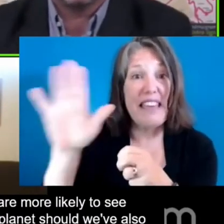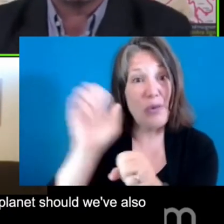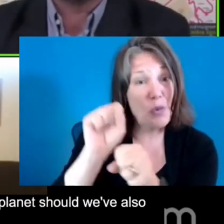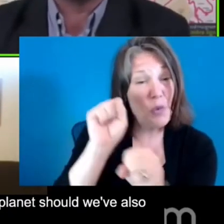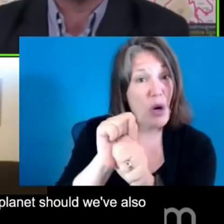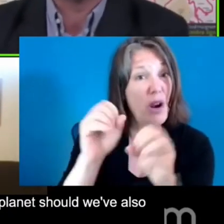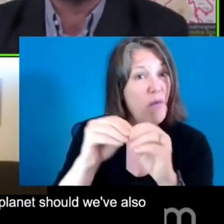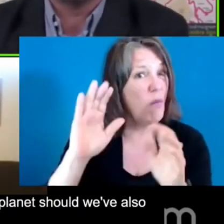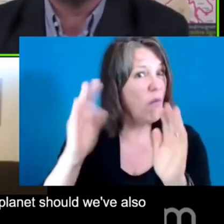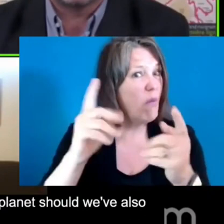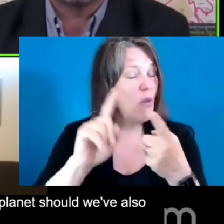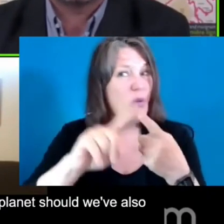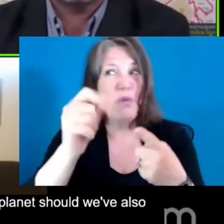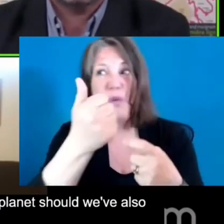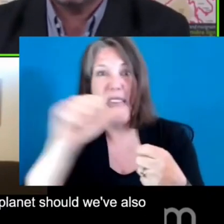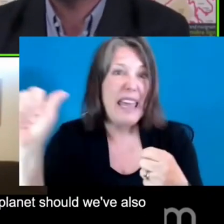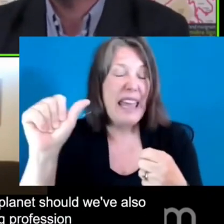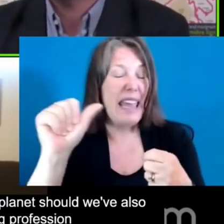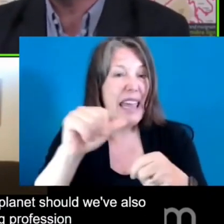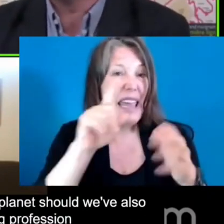on the international summits of the teaching profession.